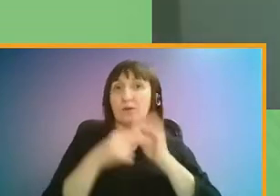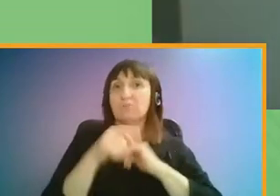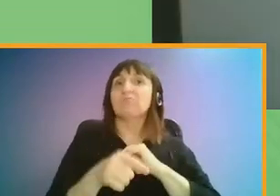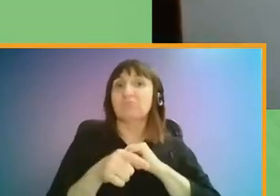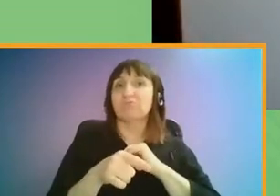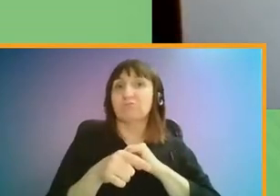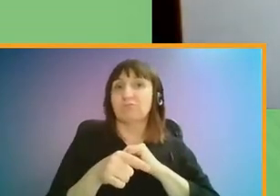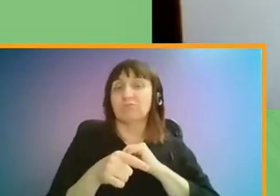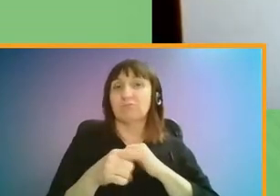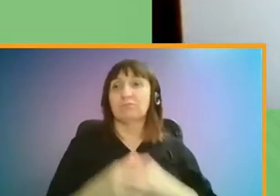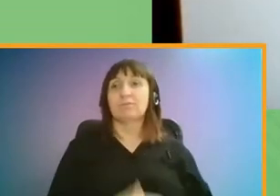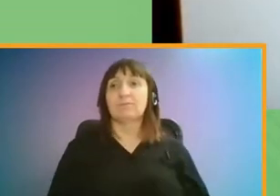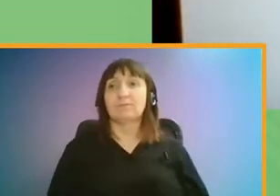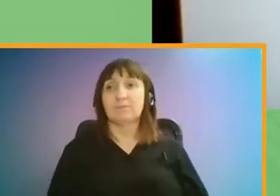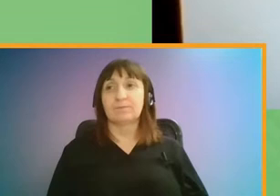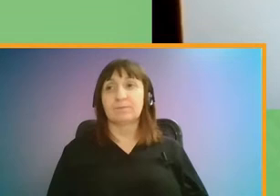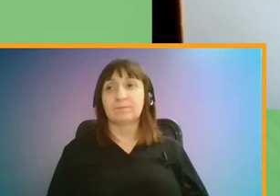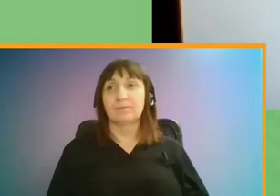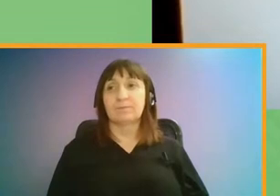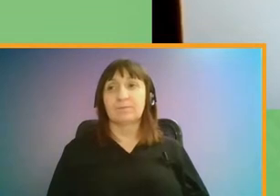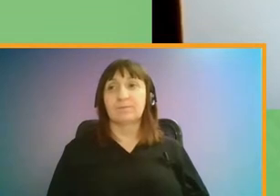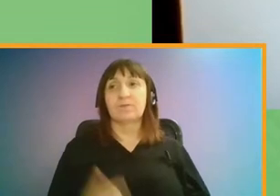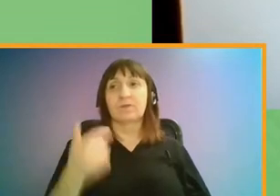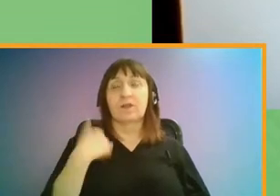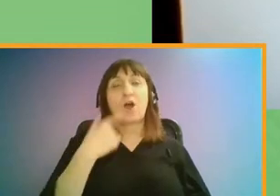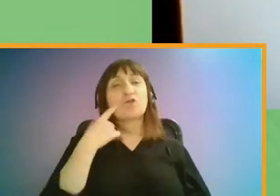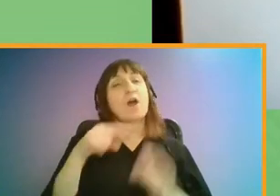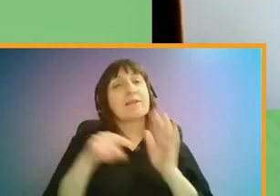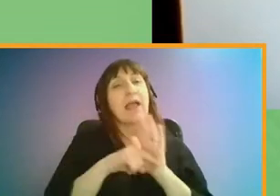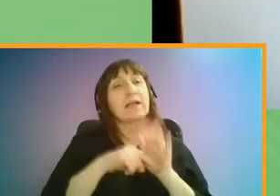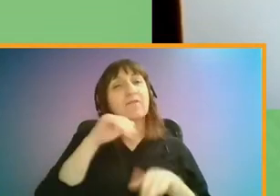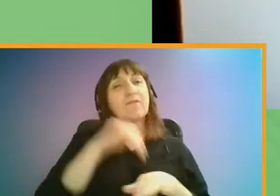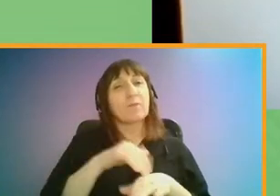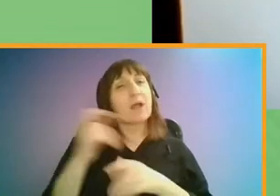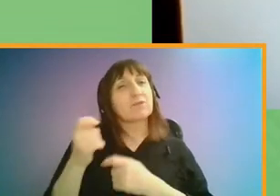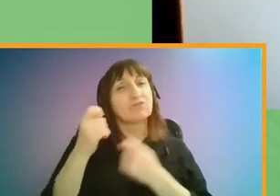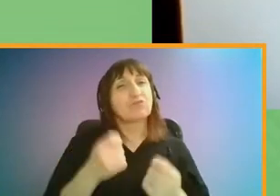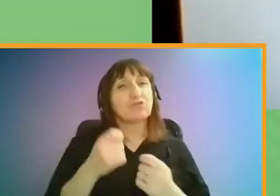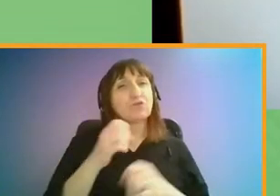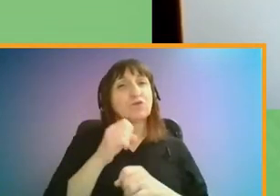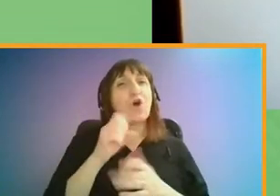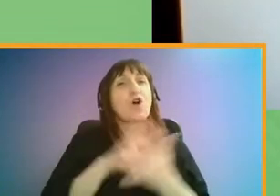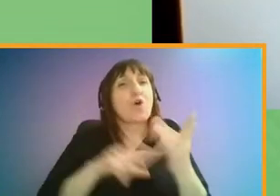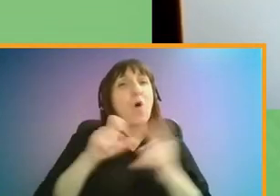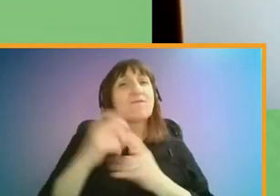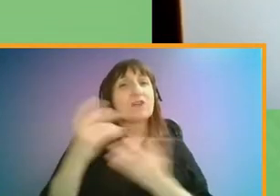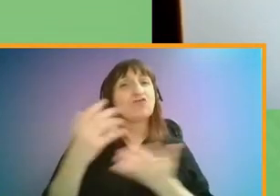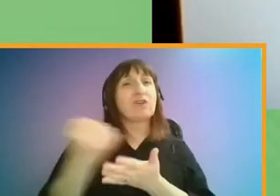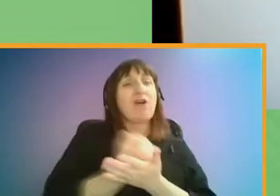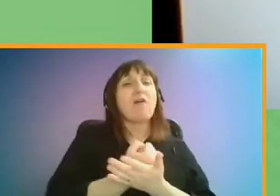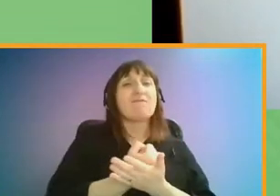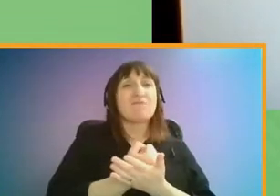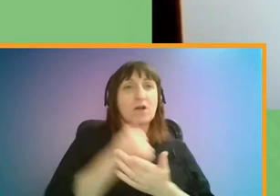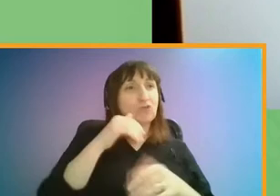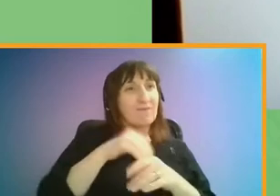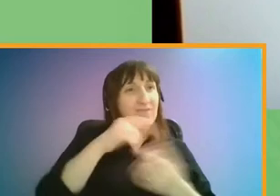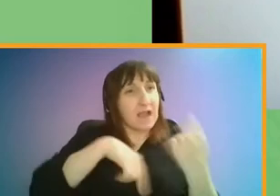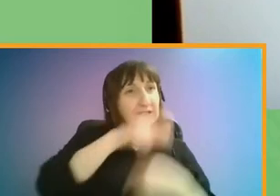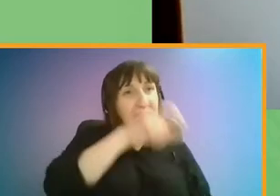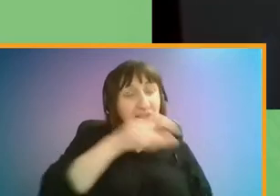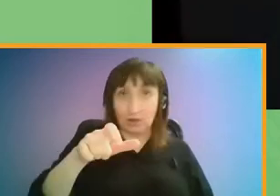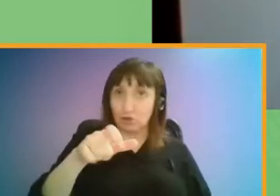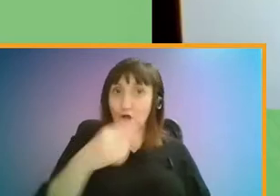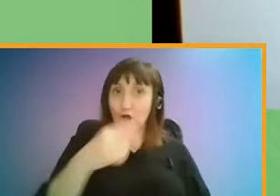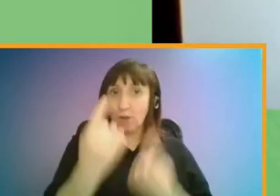With the car lead recovery, it's all the negative impacts that this brings to communities as a whole and to individuals, especially those with health